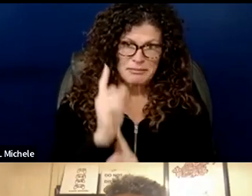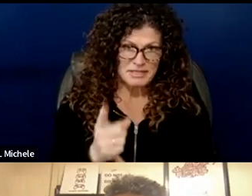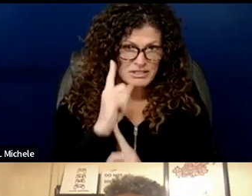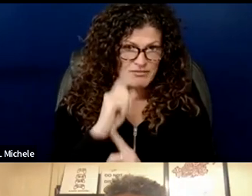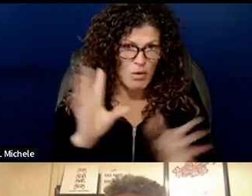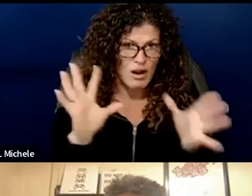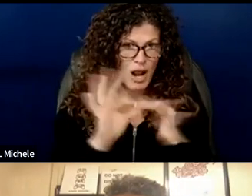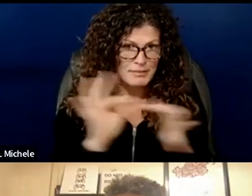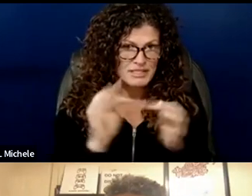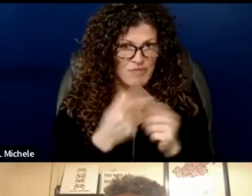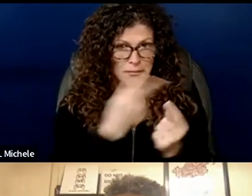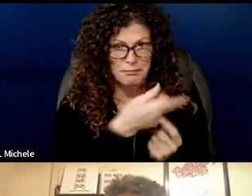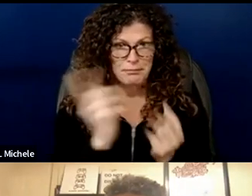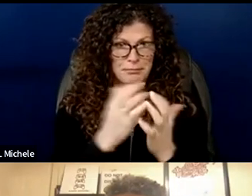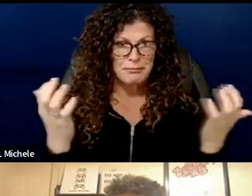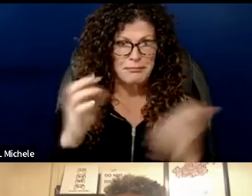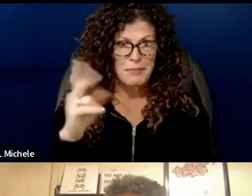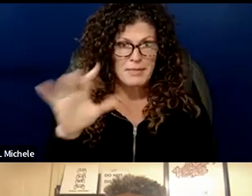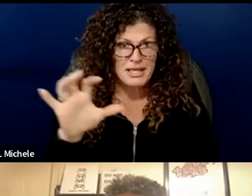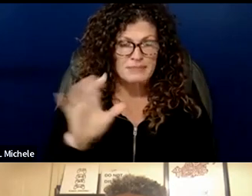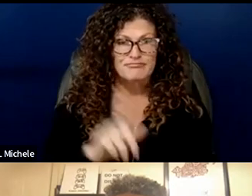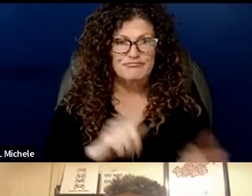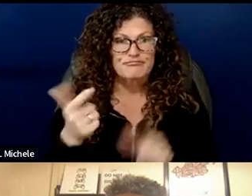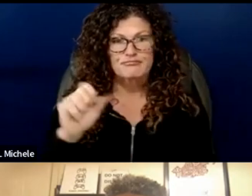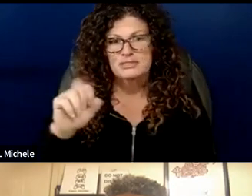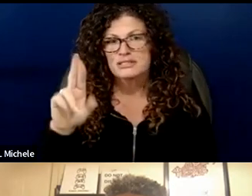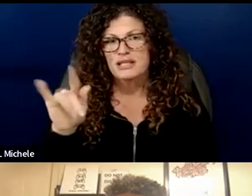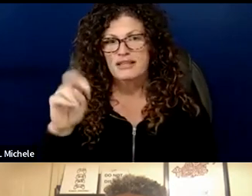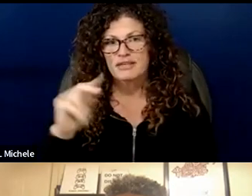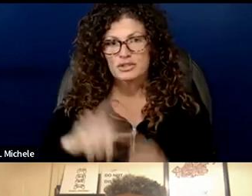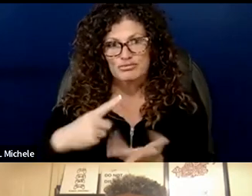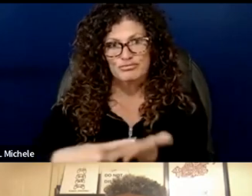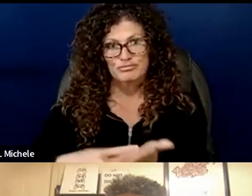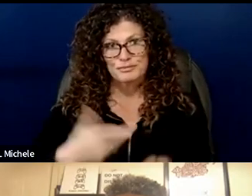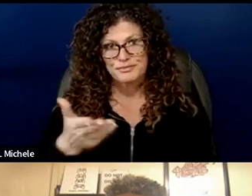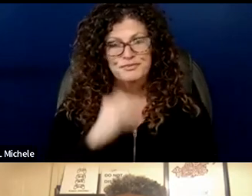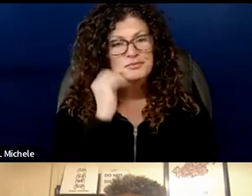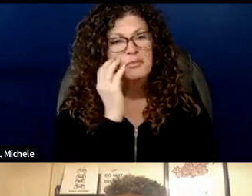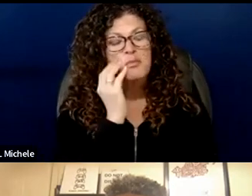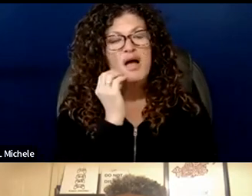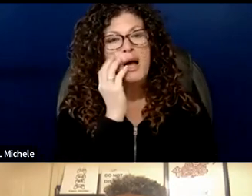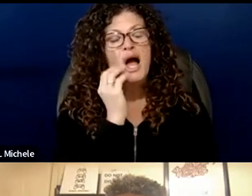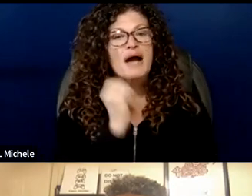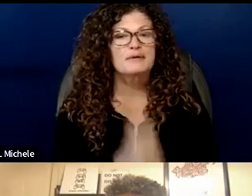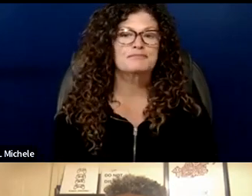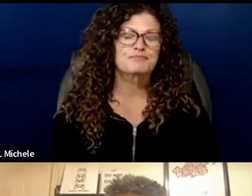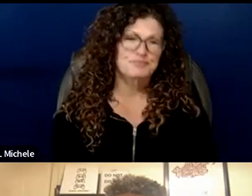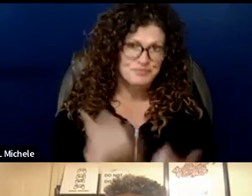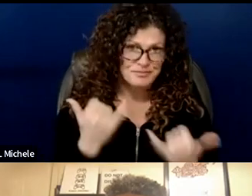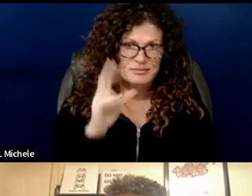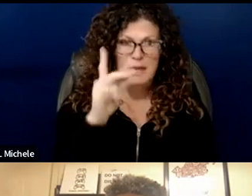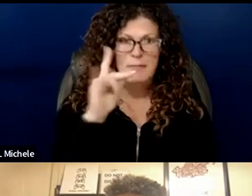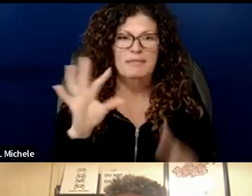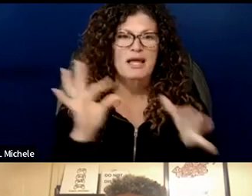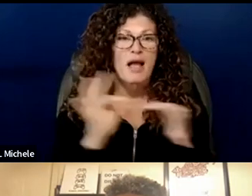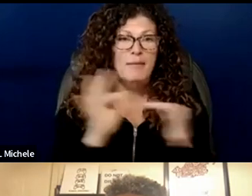public comments i'm going to turn this over to miss sullivan to conduct it thank you dr edinger the public comment period for today's